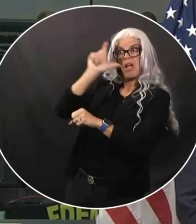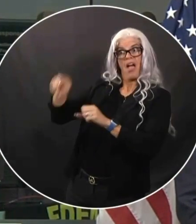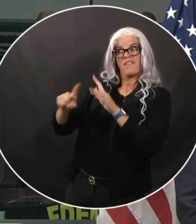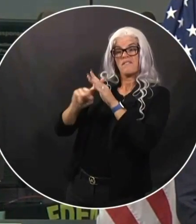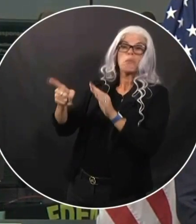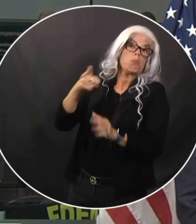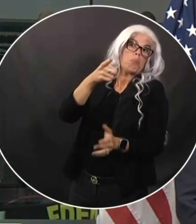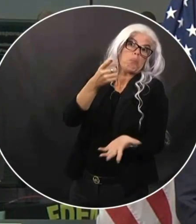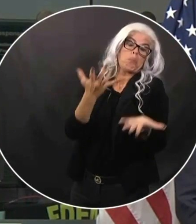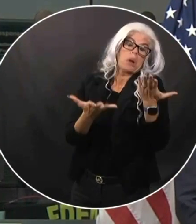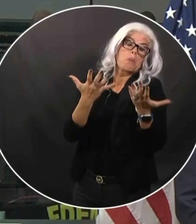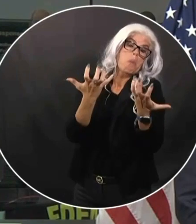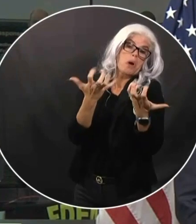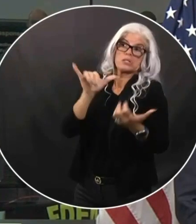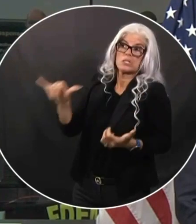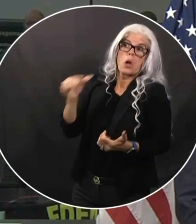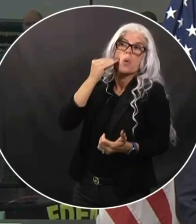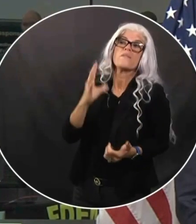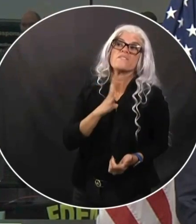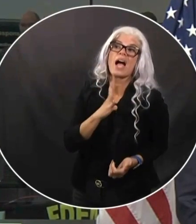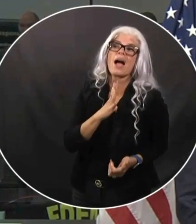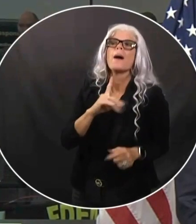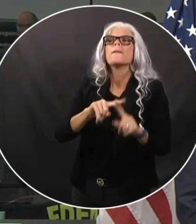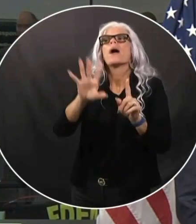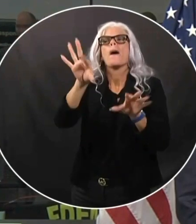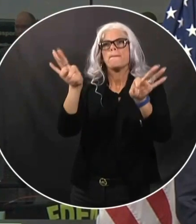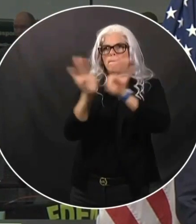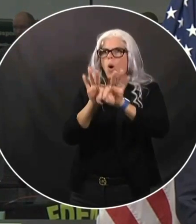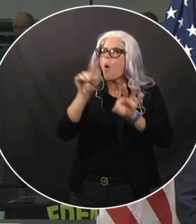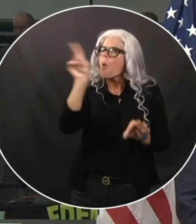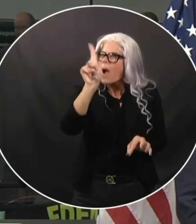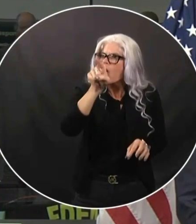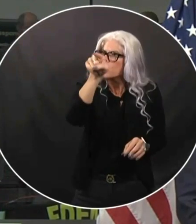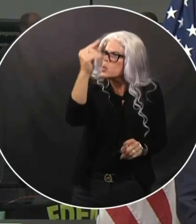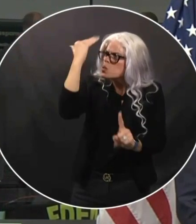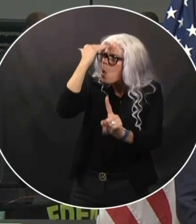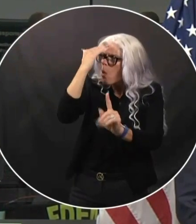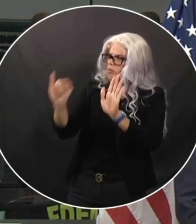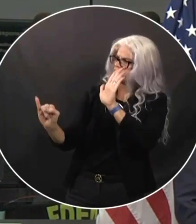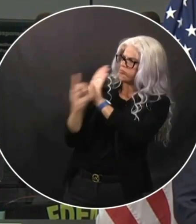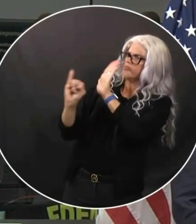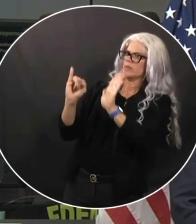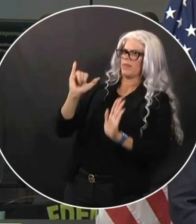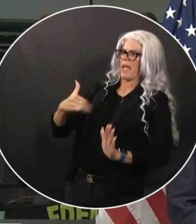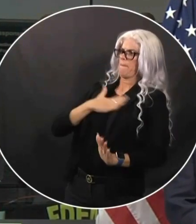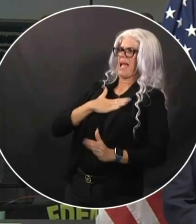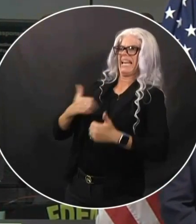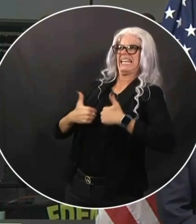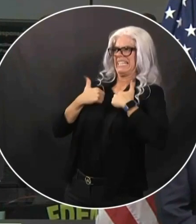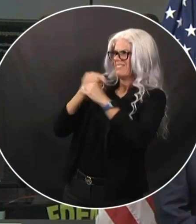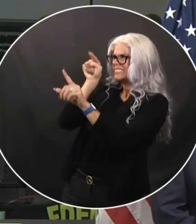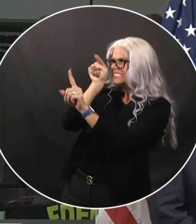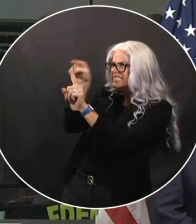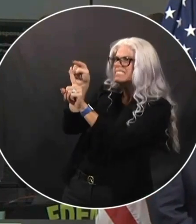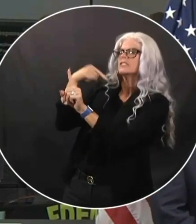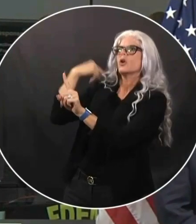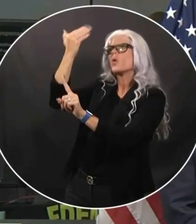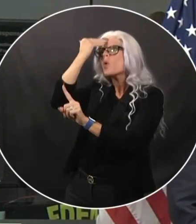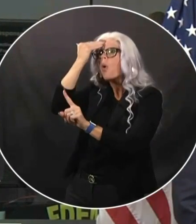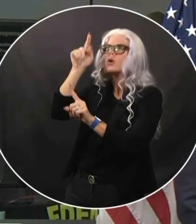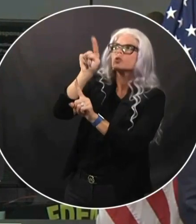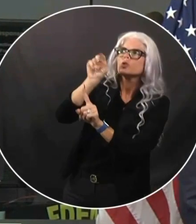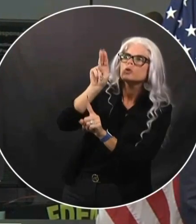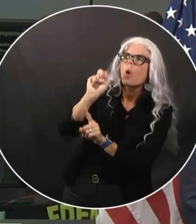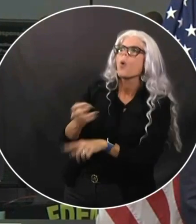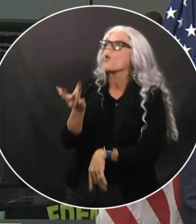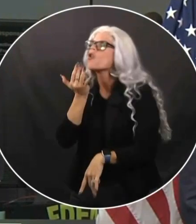is where we ask you to know your home. Can your home sustain hurricane wind speeds? If you live in